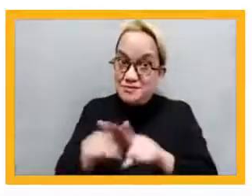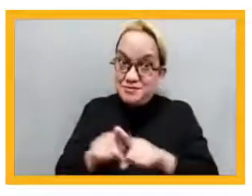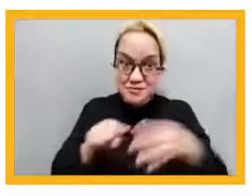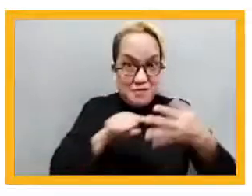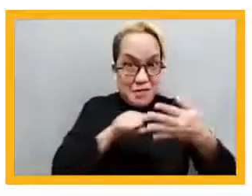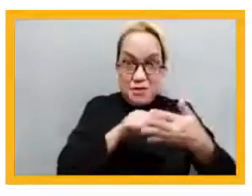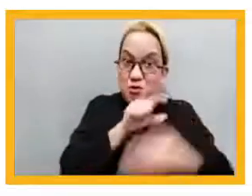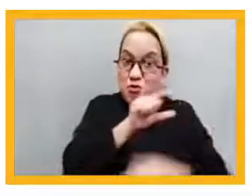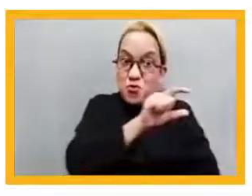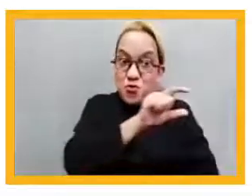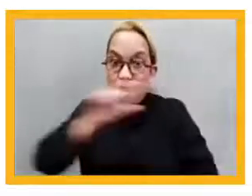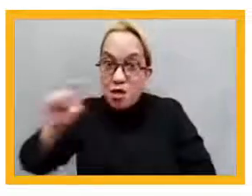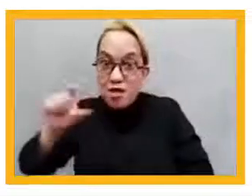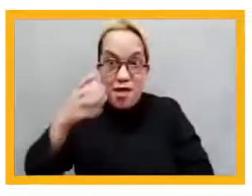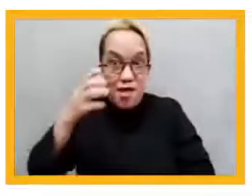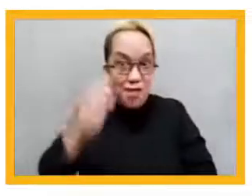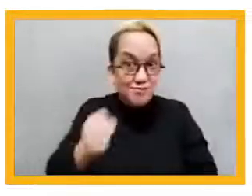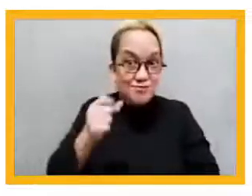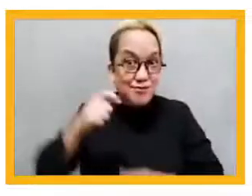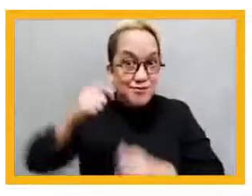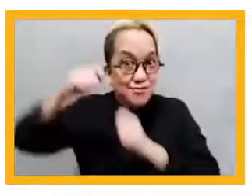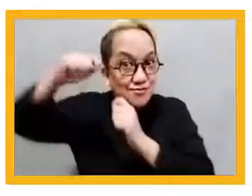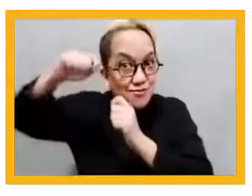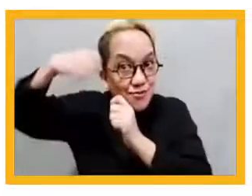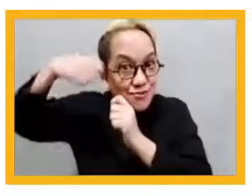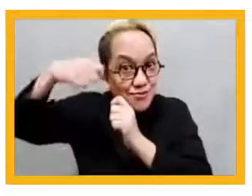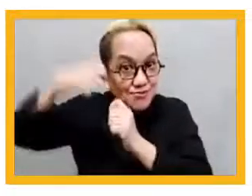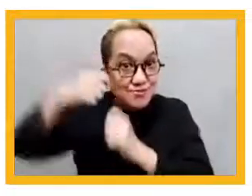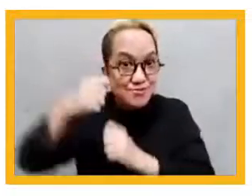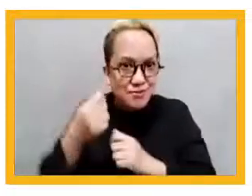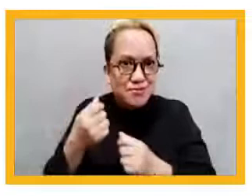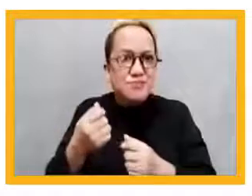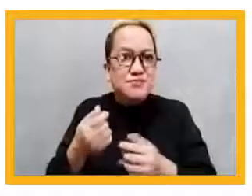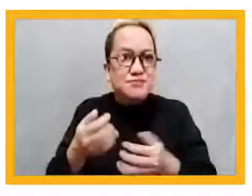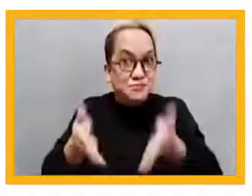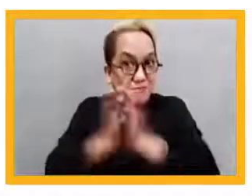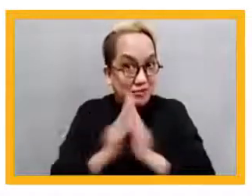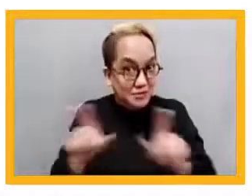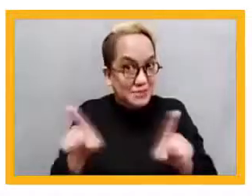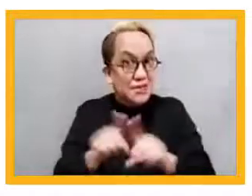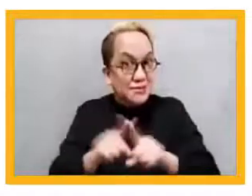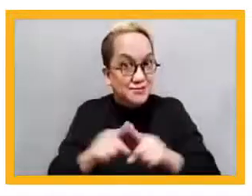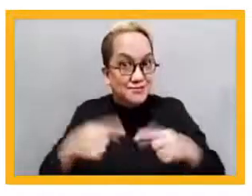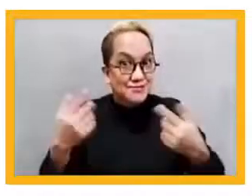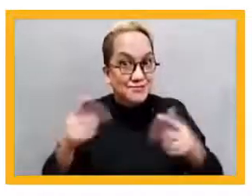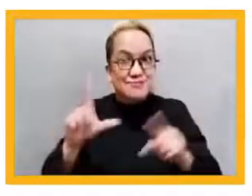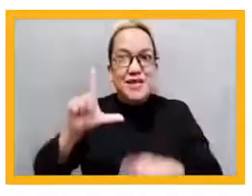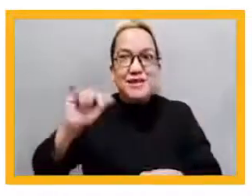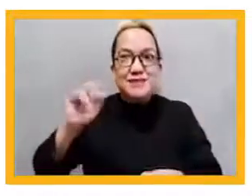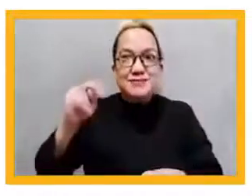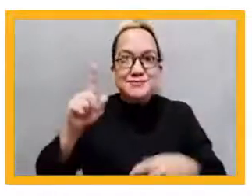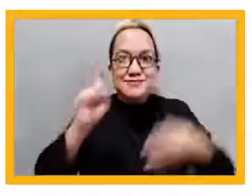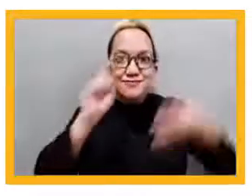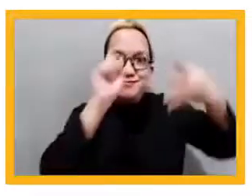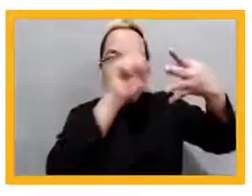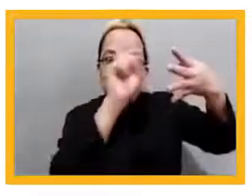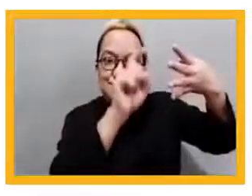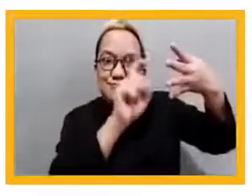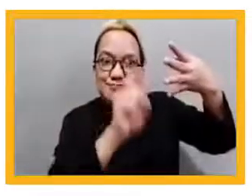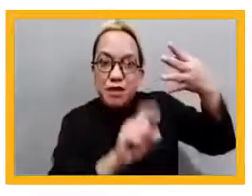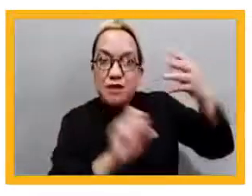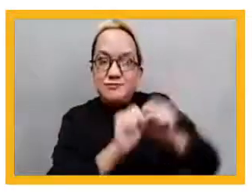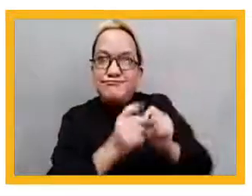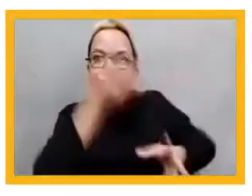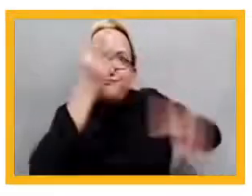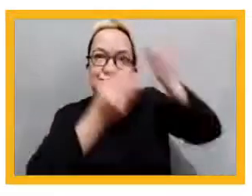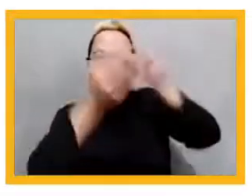through the same event site. So this site that you're on, you can access all sessions. So please do share it with others that you think may be